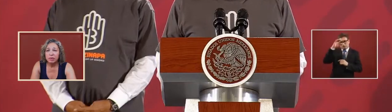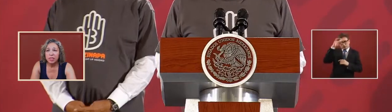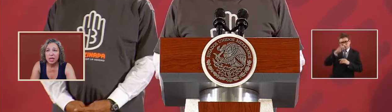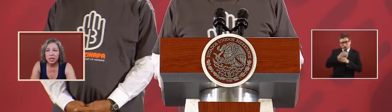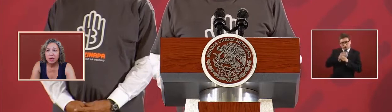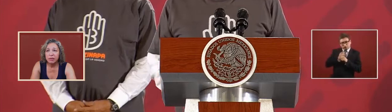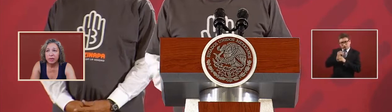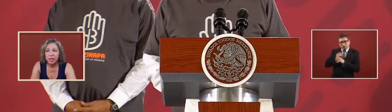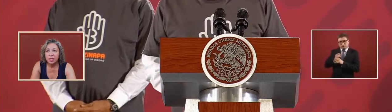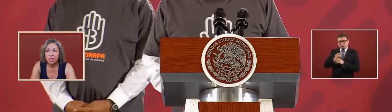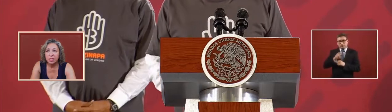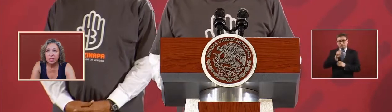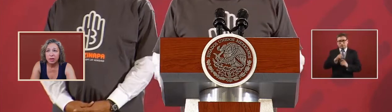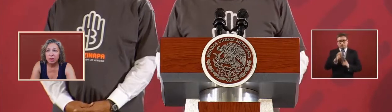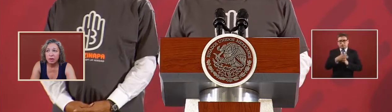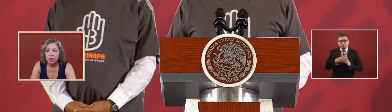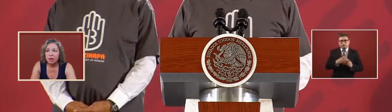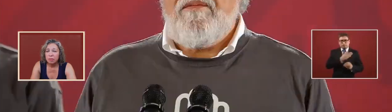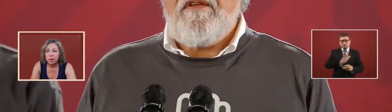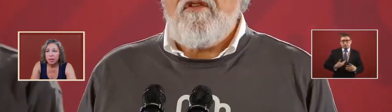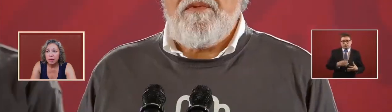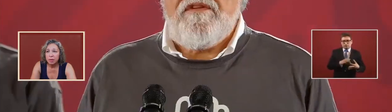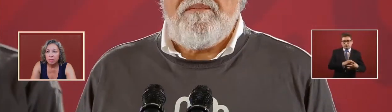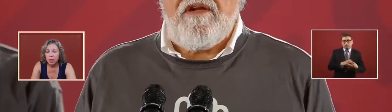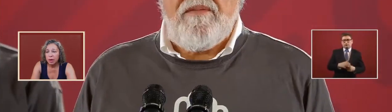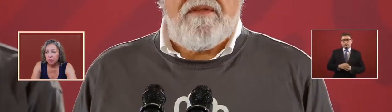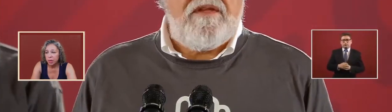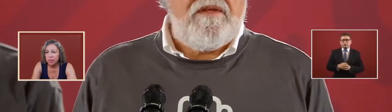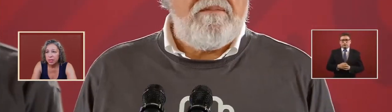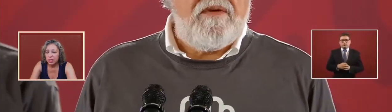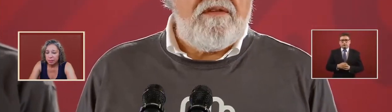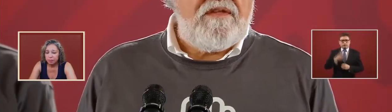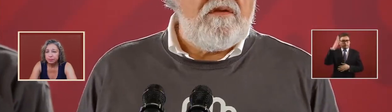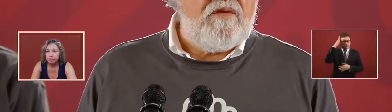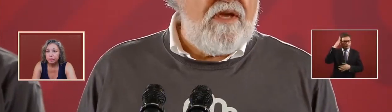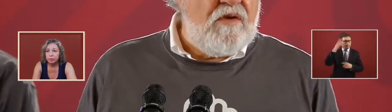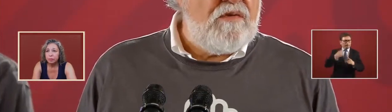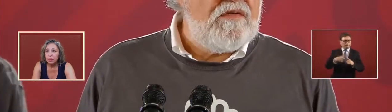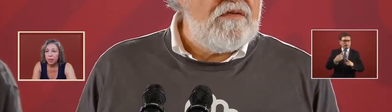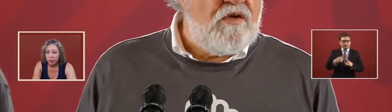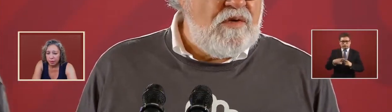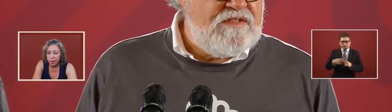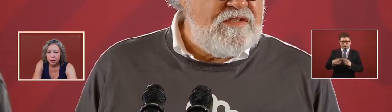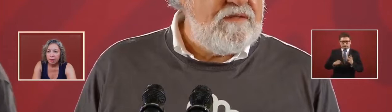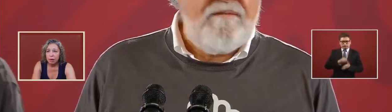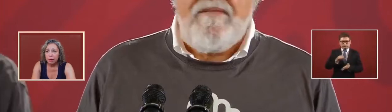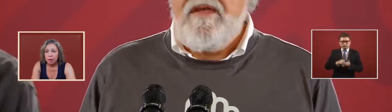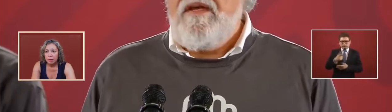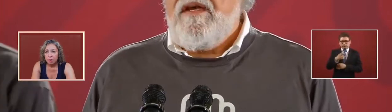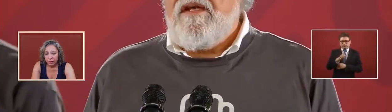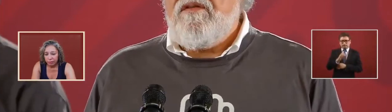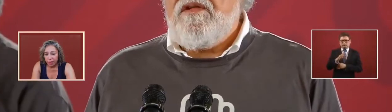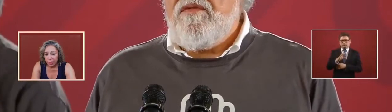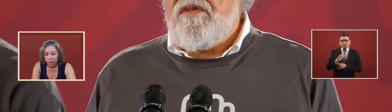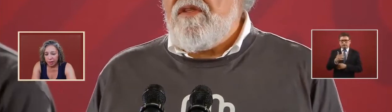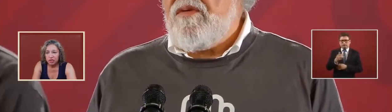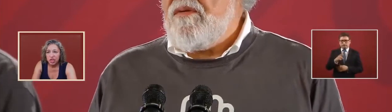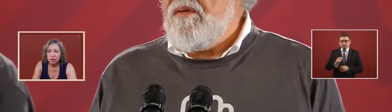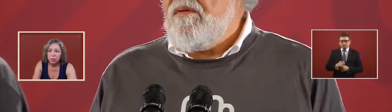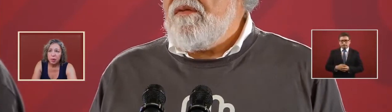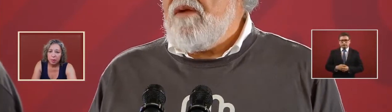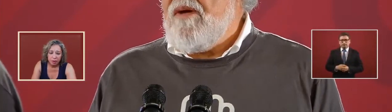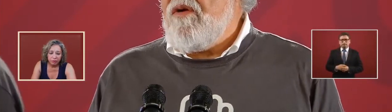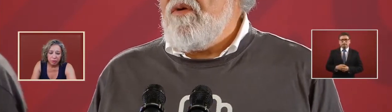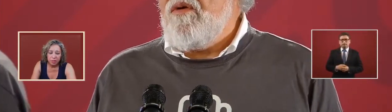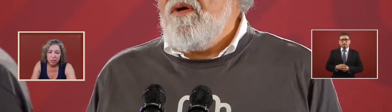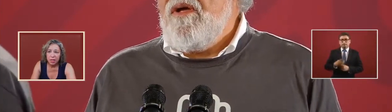of a scientific assessor by the uh president that they've got the